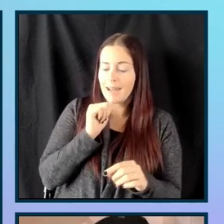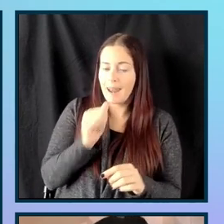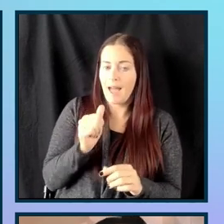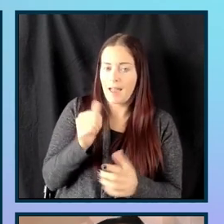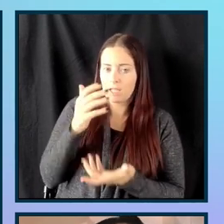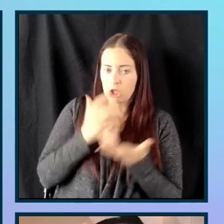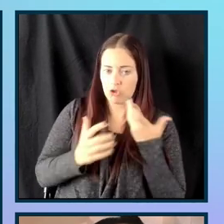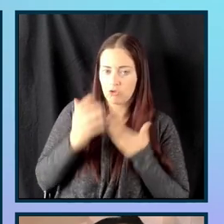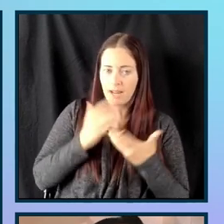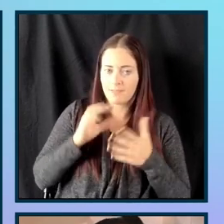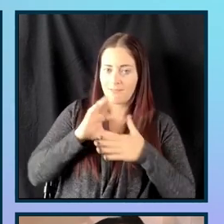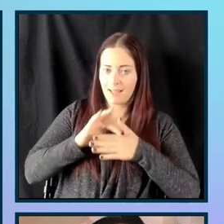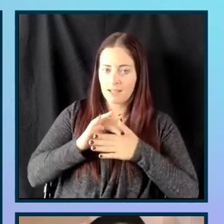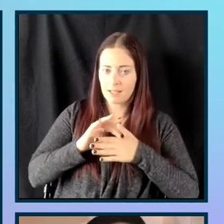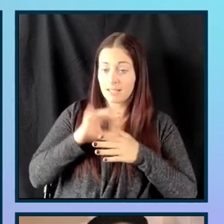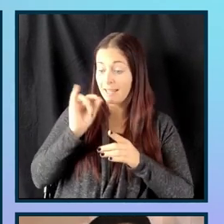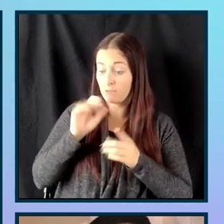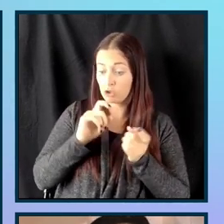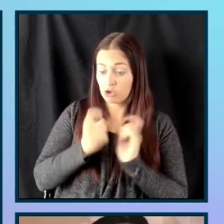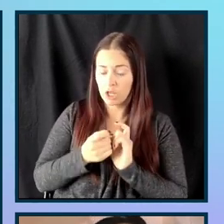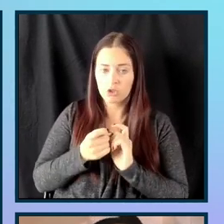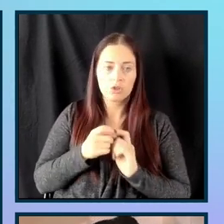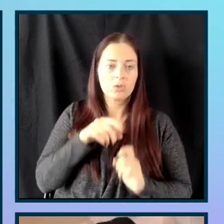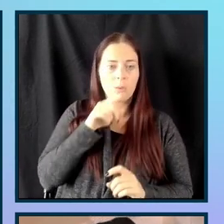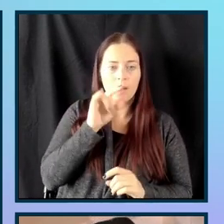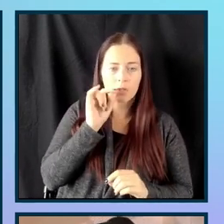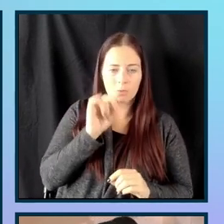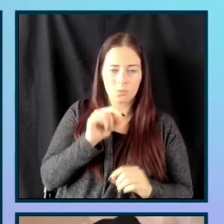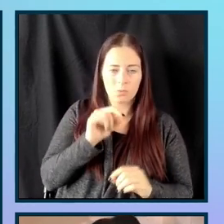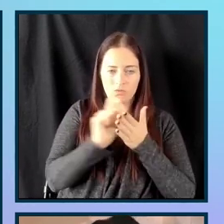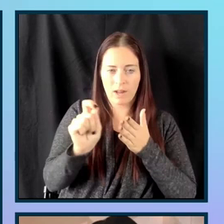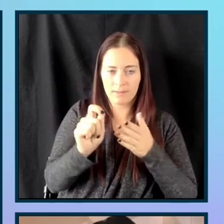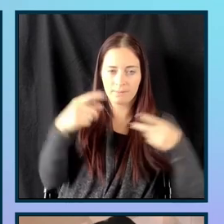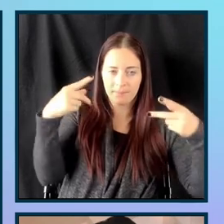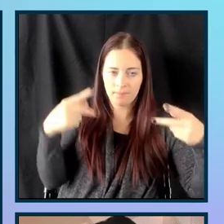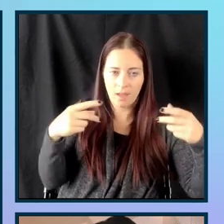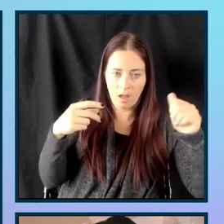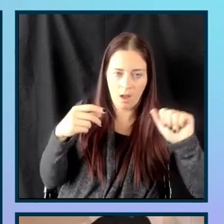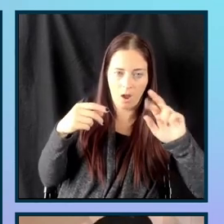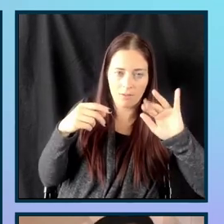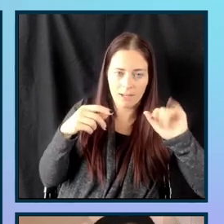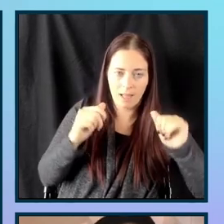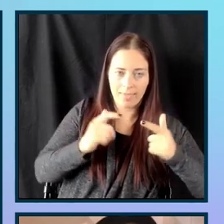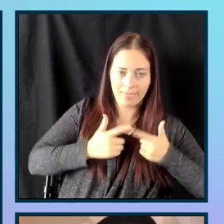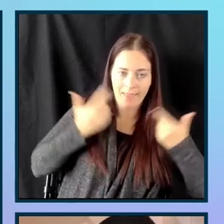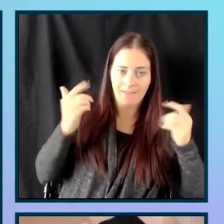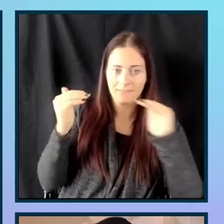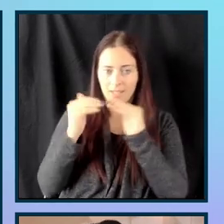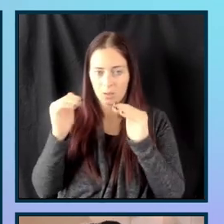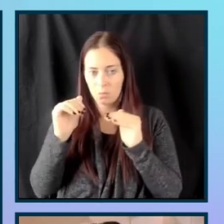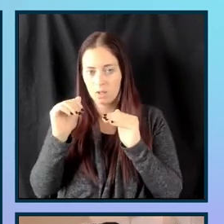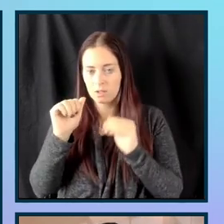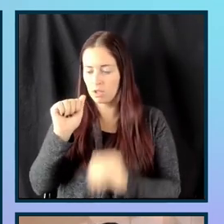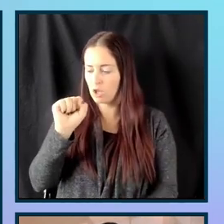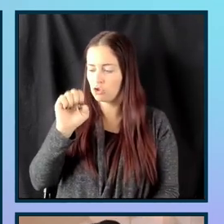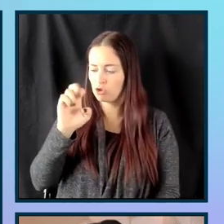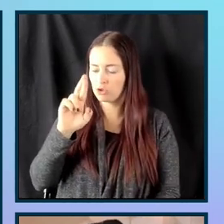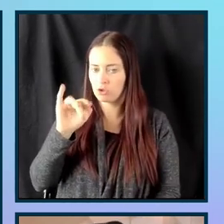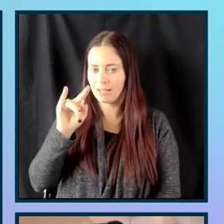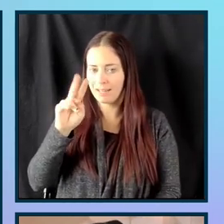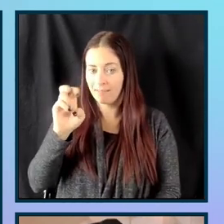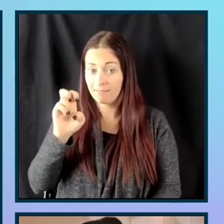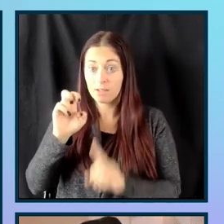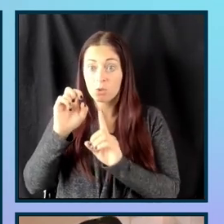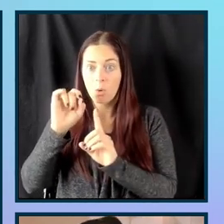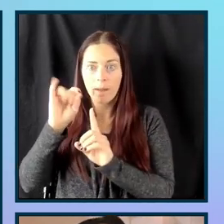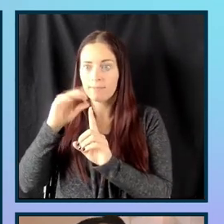regions. So, one of them is ARIA Live equals assertive, which kind of updates announcements, and it interrupts the user right away. if something pops on the page, this is